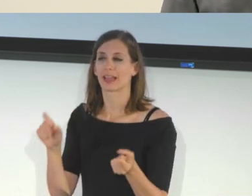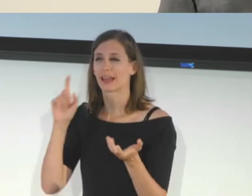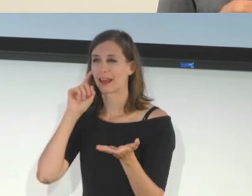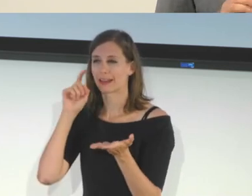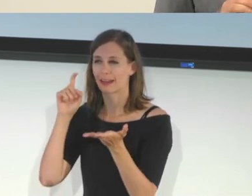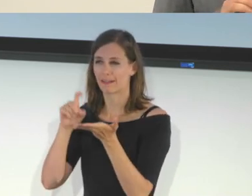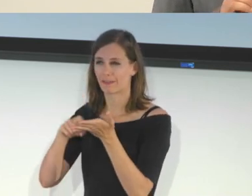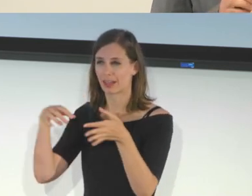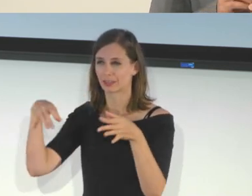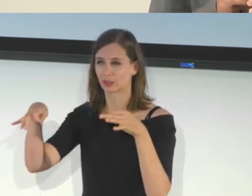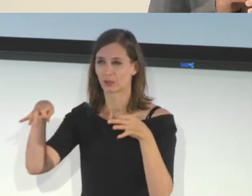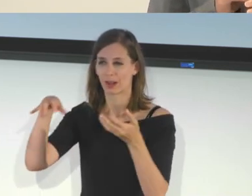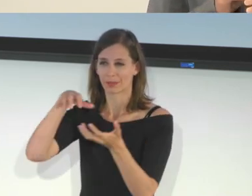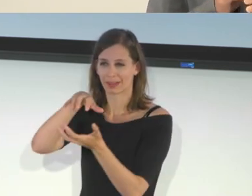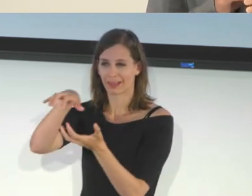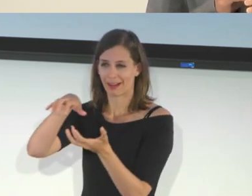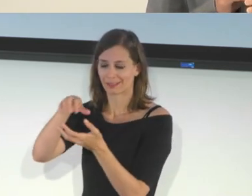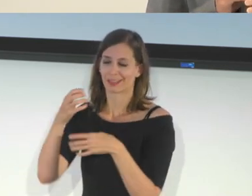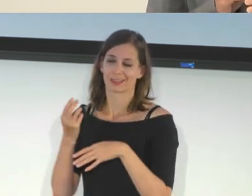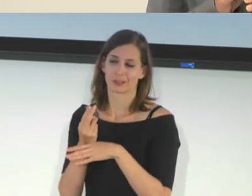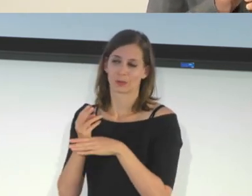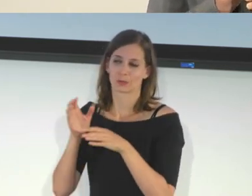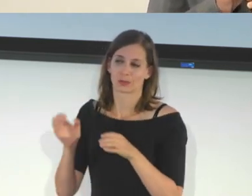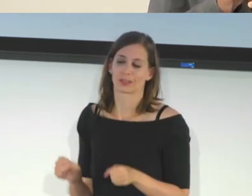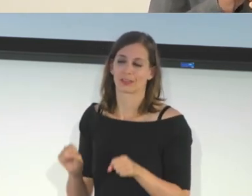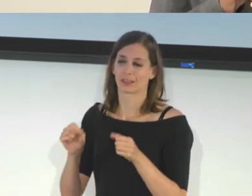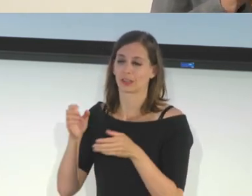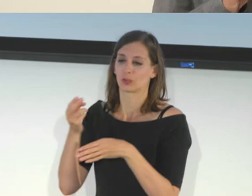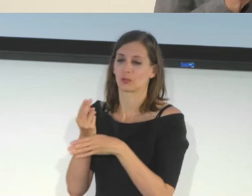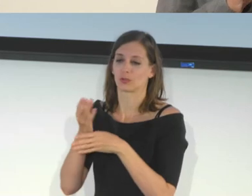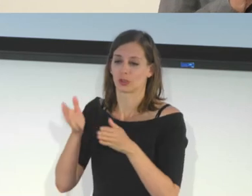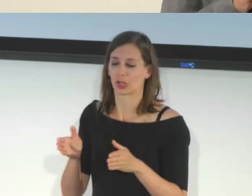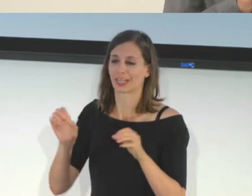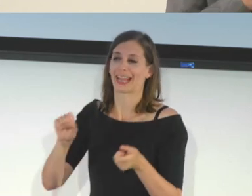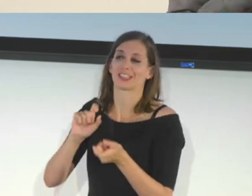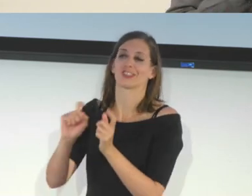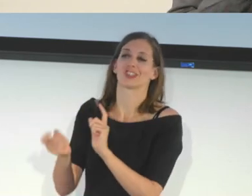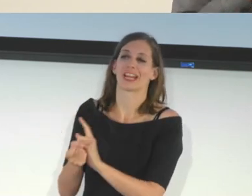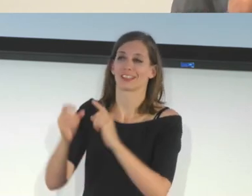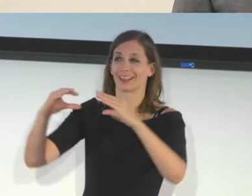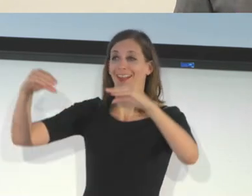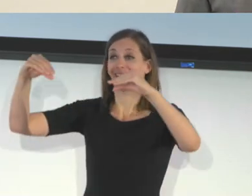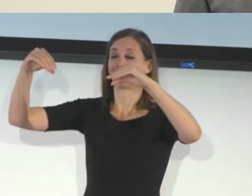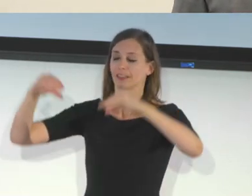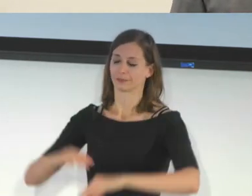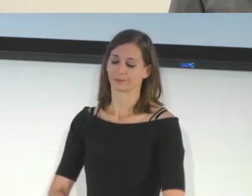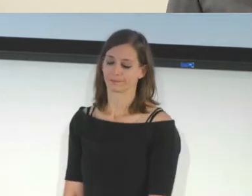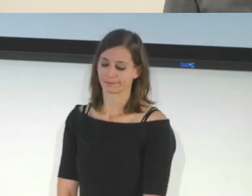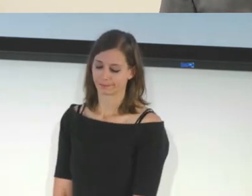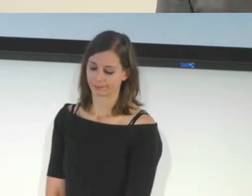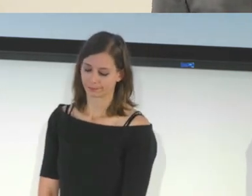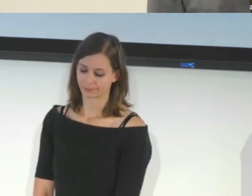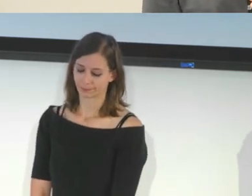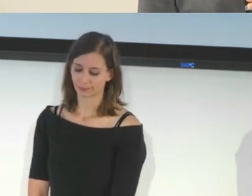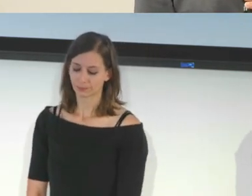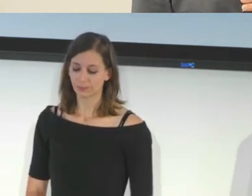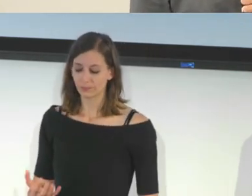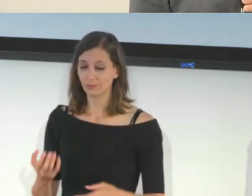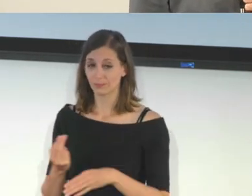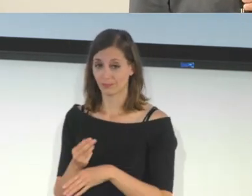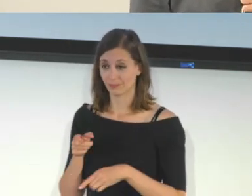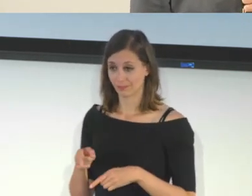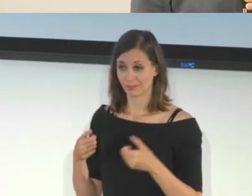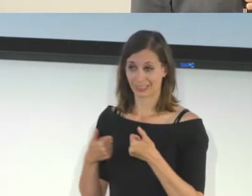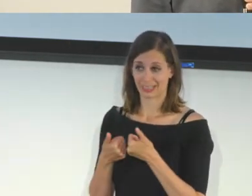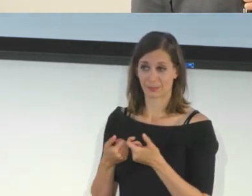clouds and allow the user to change the state in real time. And so we wanted to show this off as an example because we feel like this is kind of